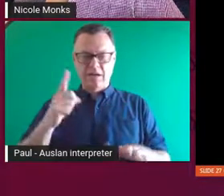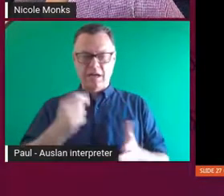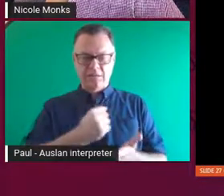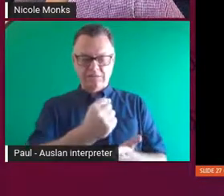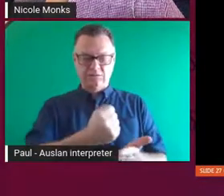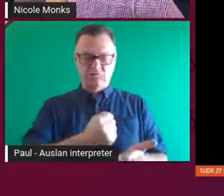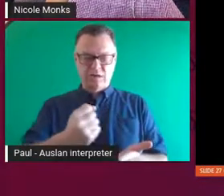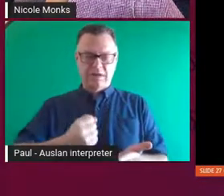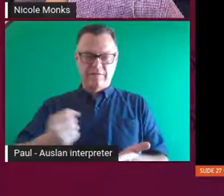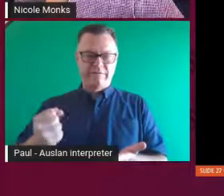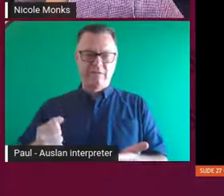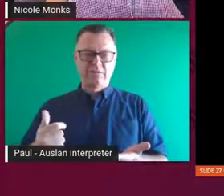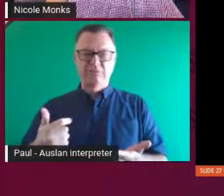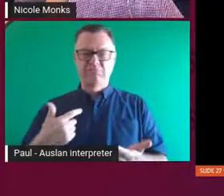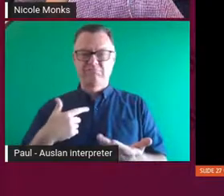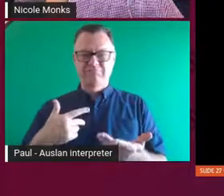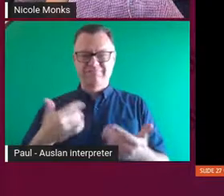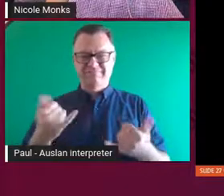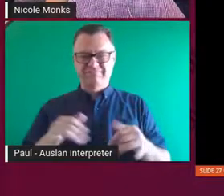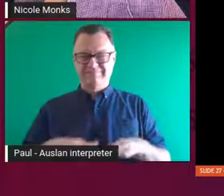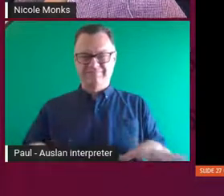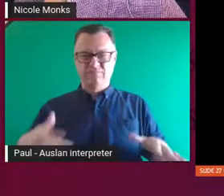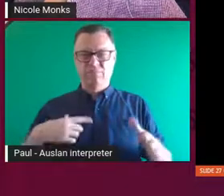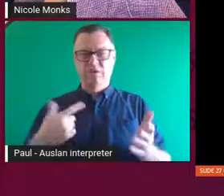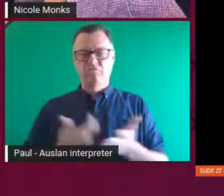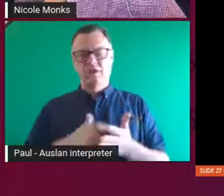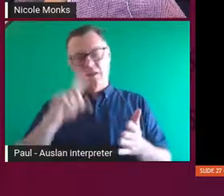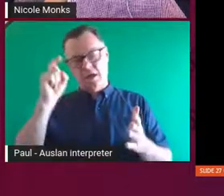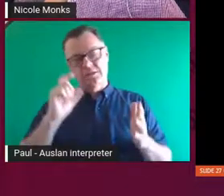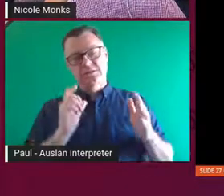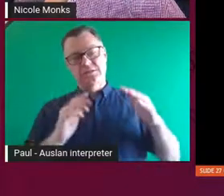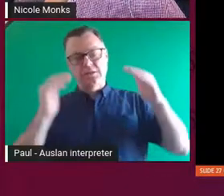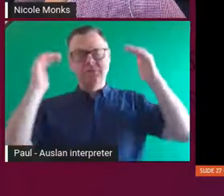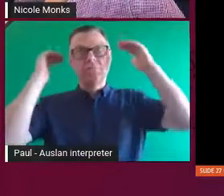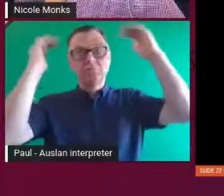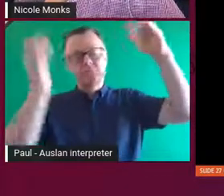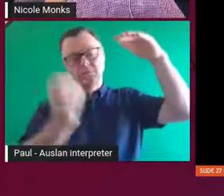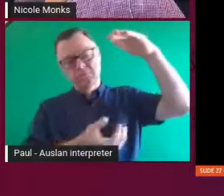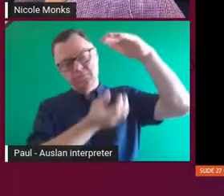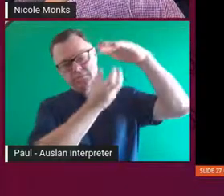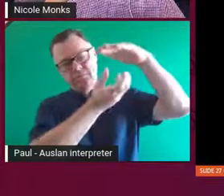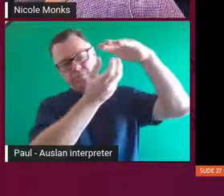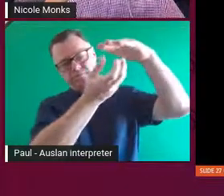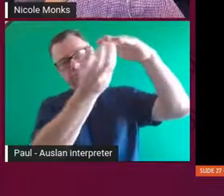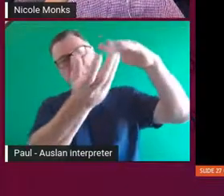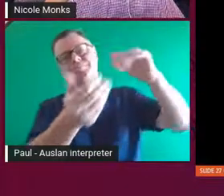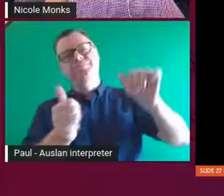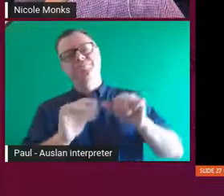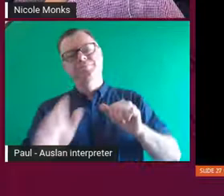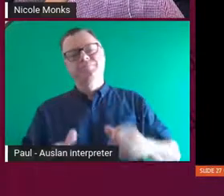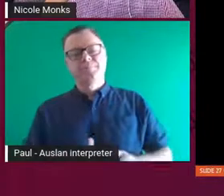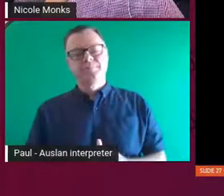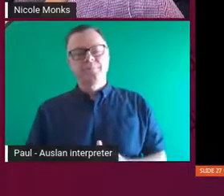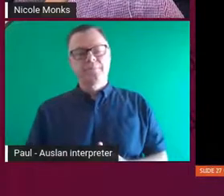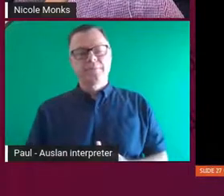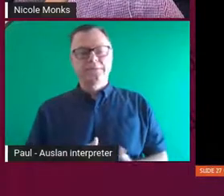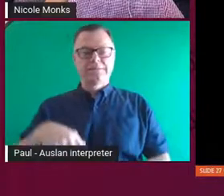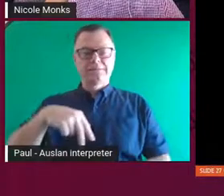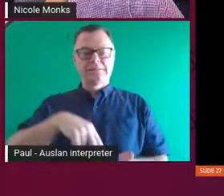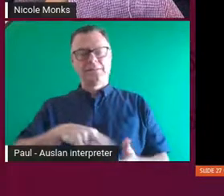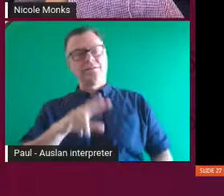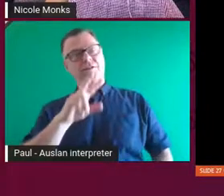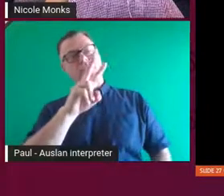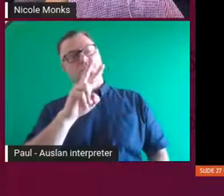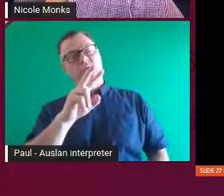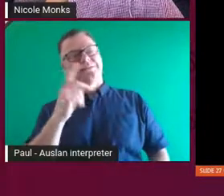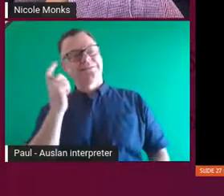we put it up underneath the facade. So it actually the viewpoint of it actually became a lot more